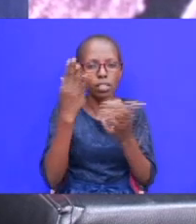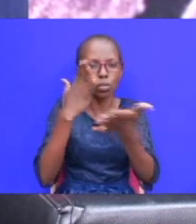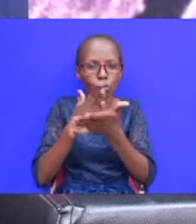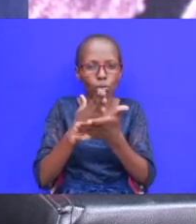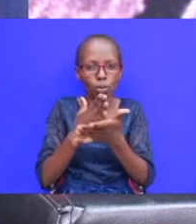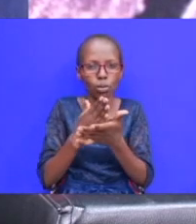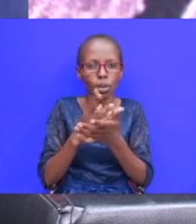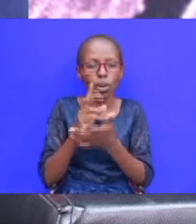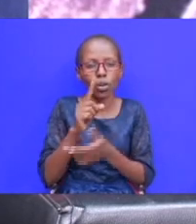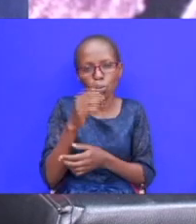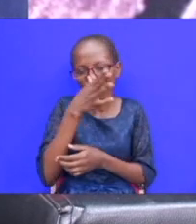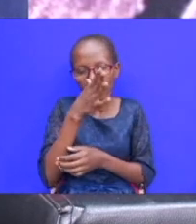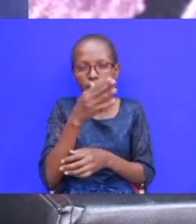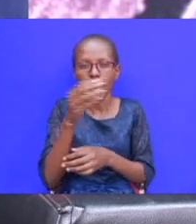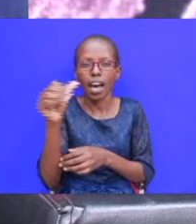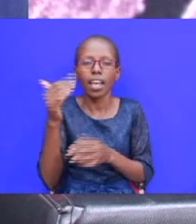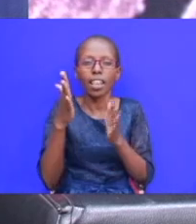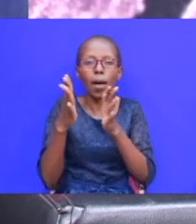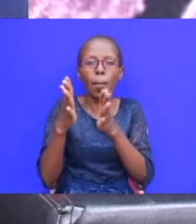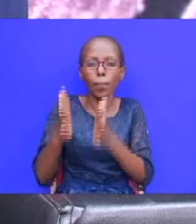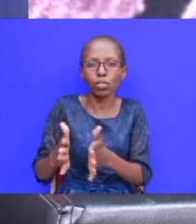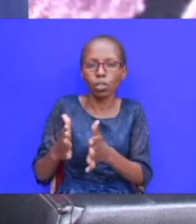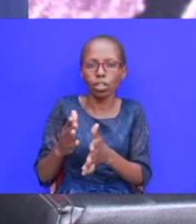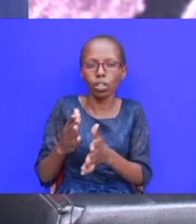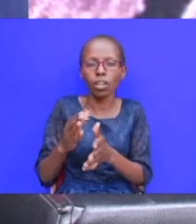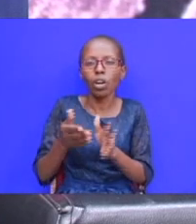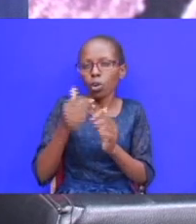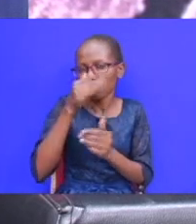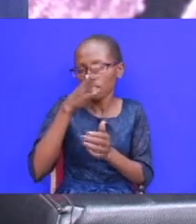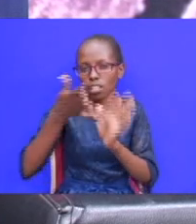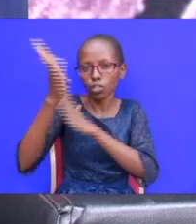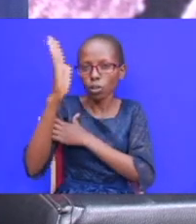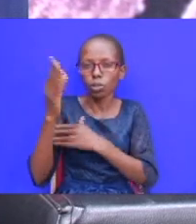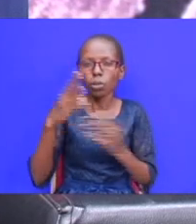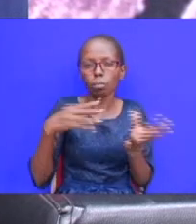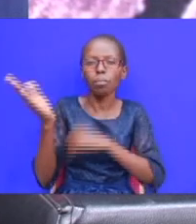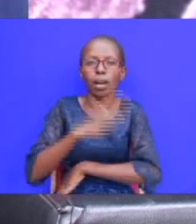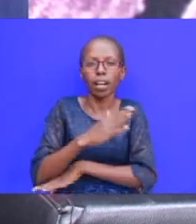have you deceived someone or someone deceived you or have you deceived me we shall be right back